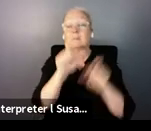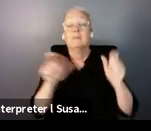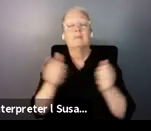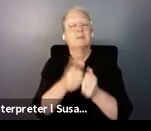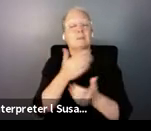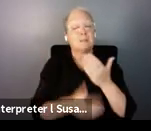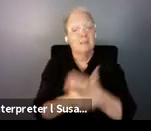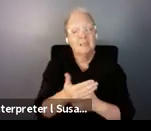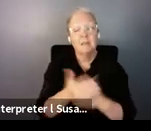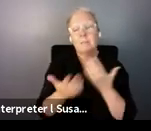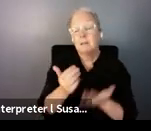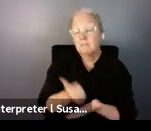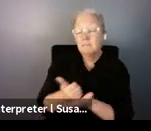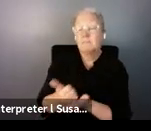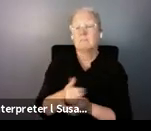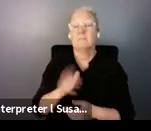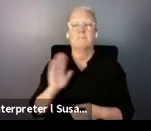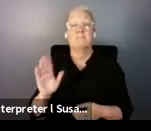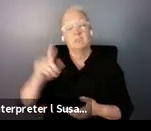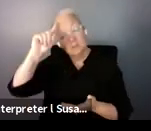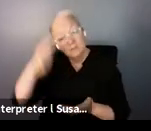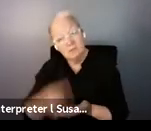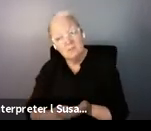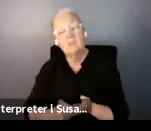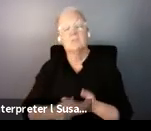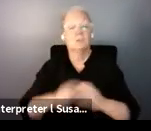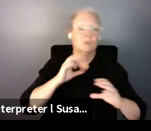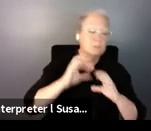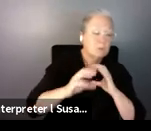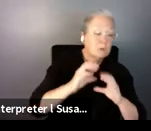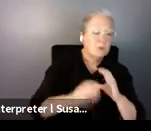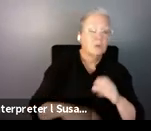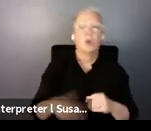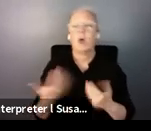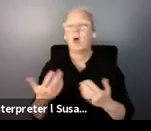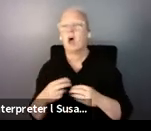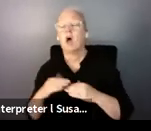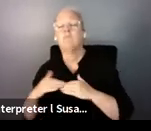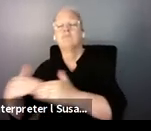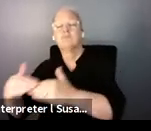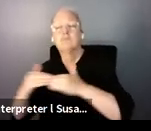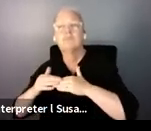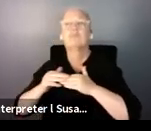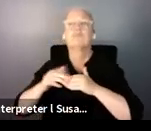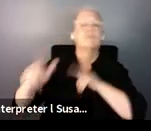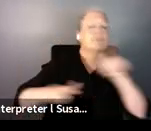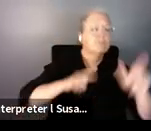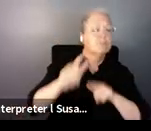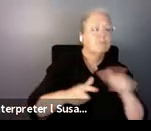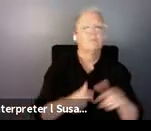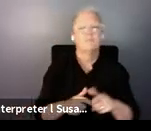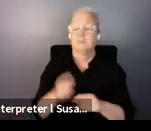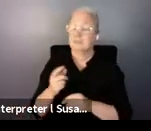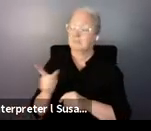decisions, communication, personal mobility and transportation, self-care, activity of daily living,